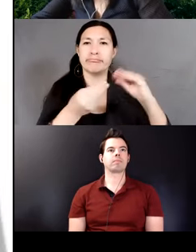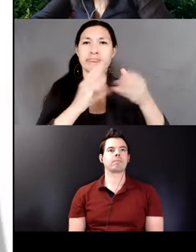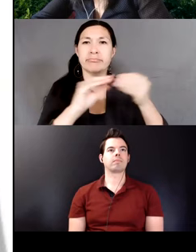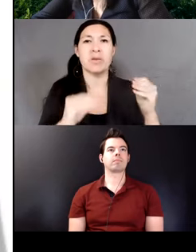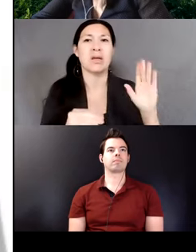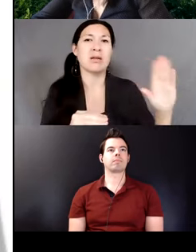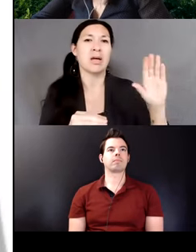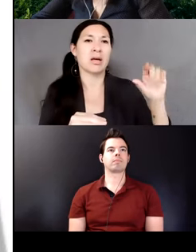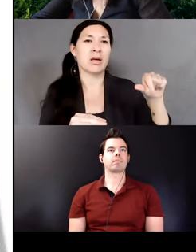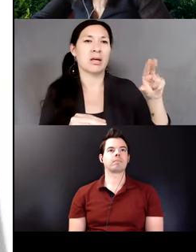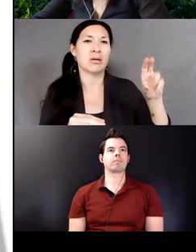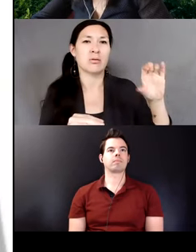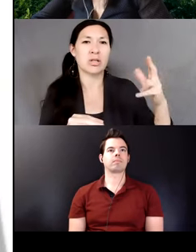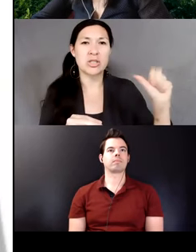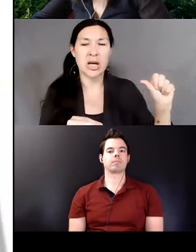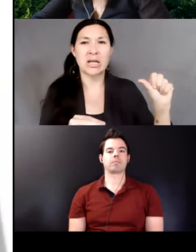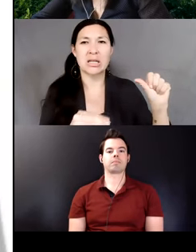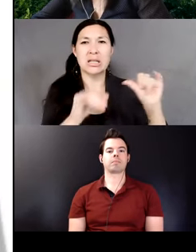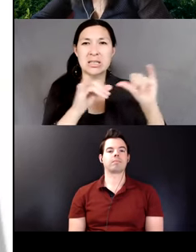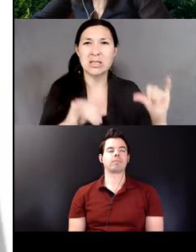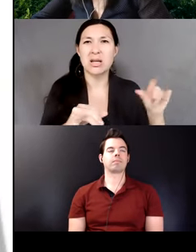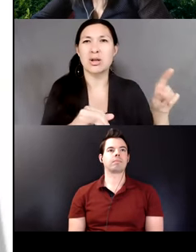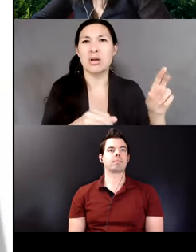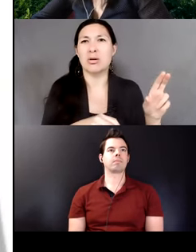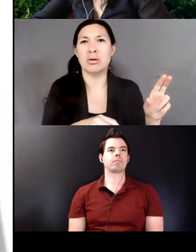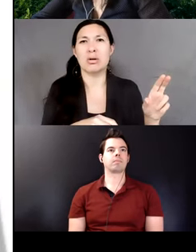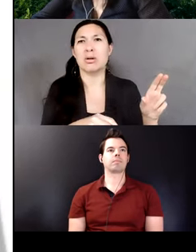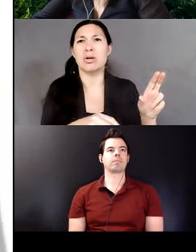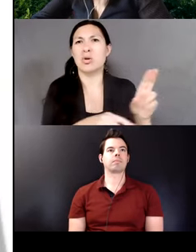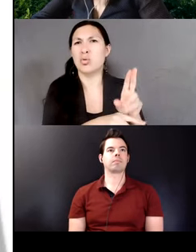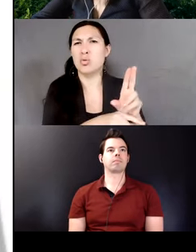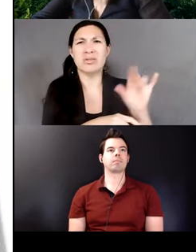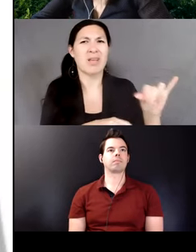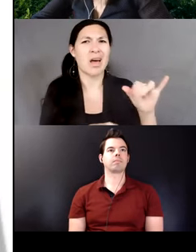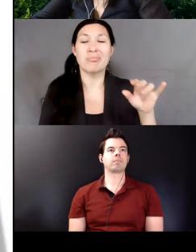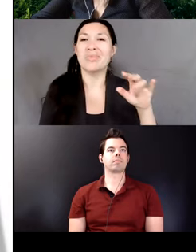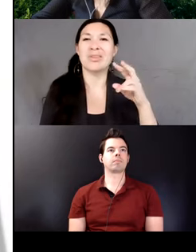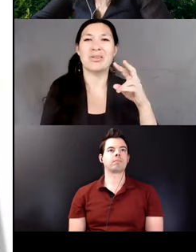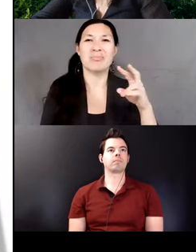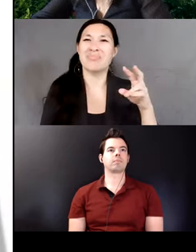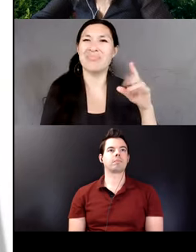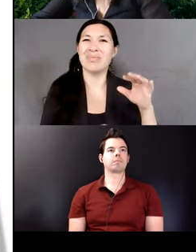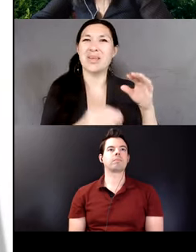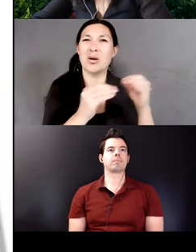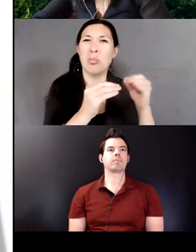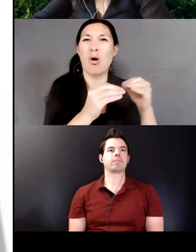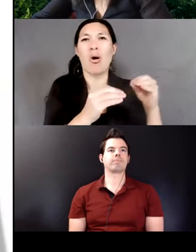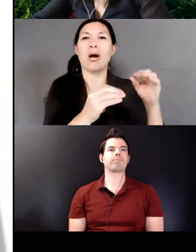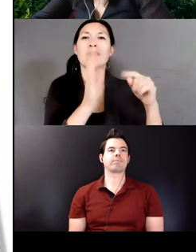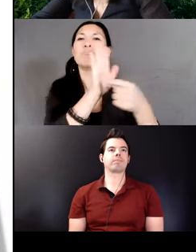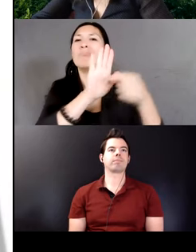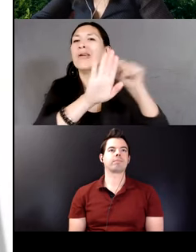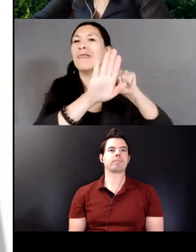particular. Their verbs use more derivational morphology. They use greater metaphoric expressions